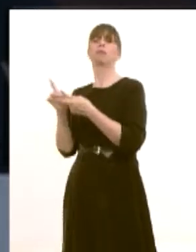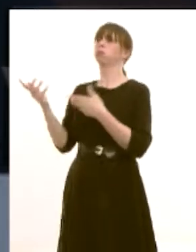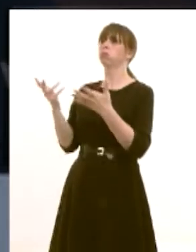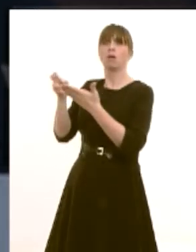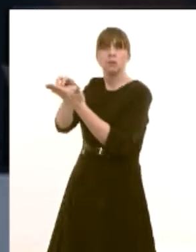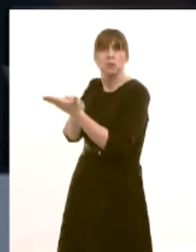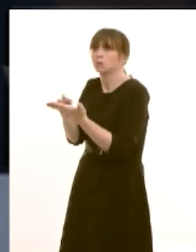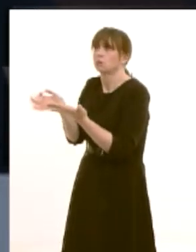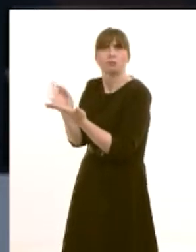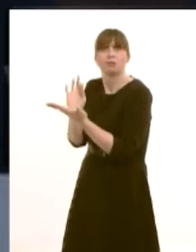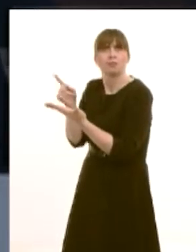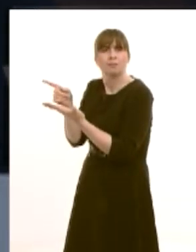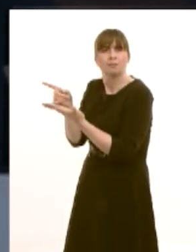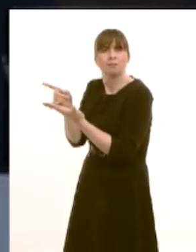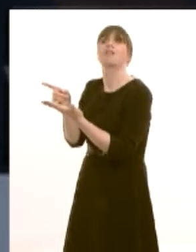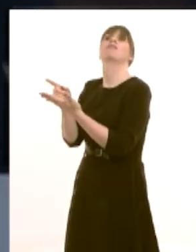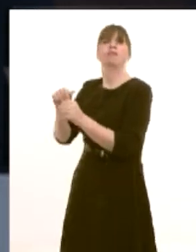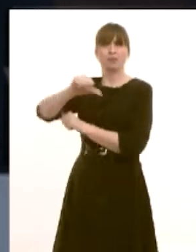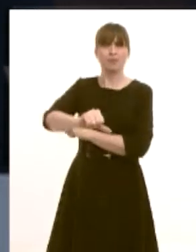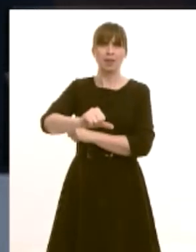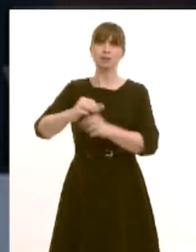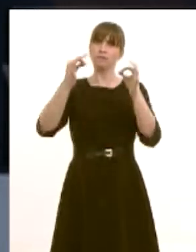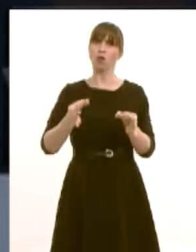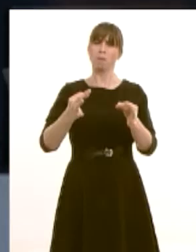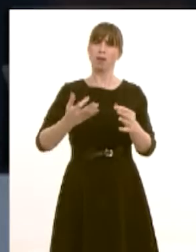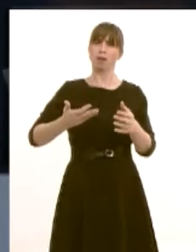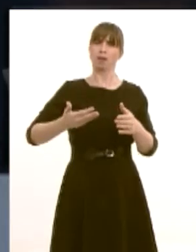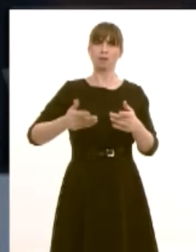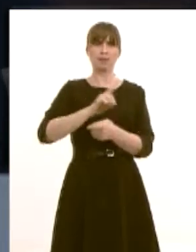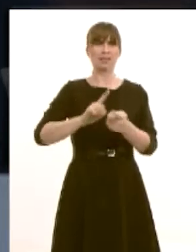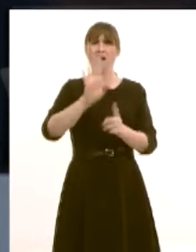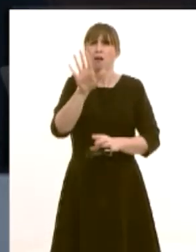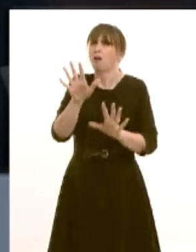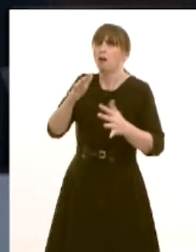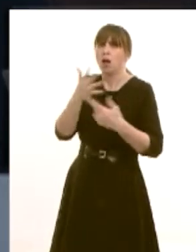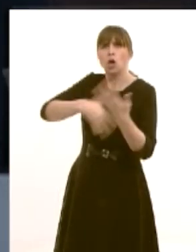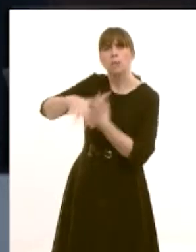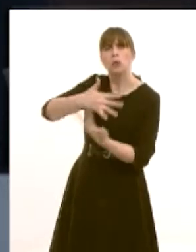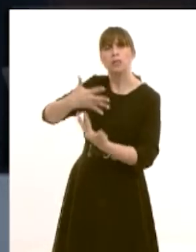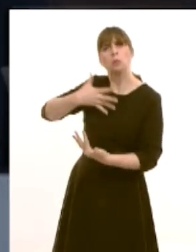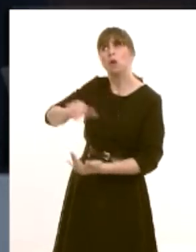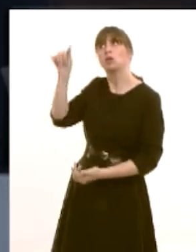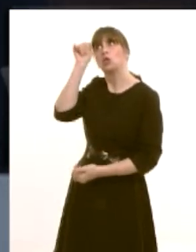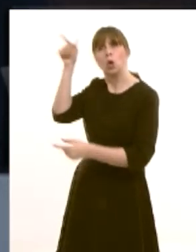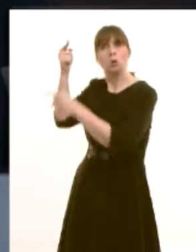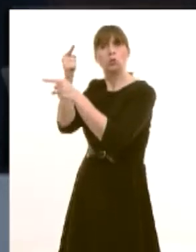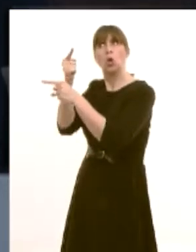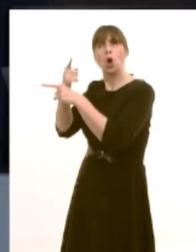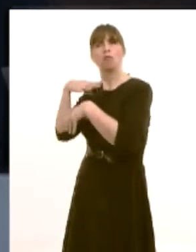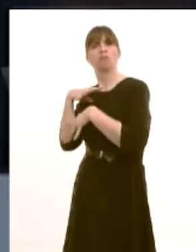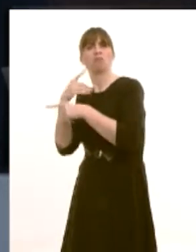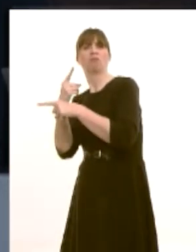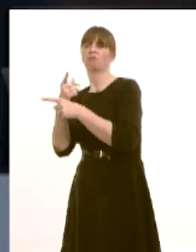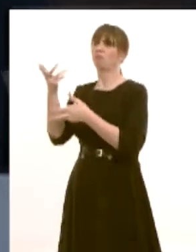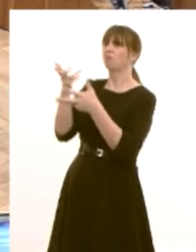meetings ahead of formal business sessions so as to give communities affected greater confidence at the transparency of the